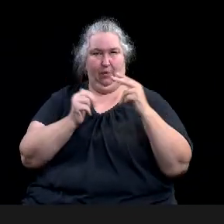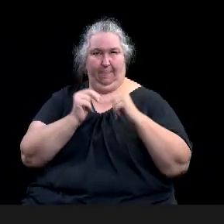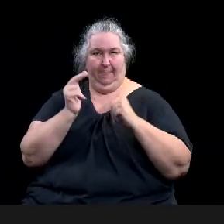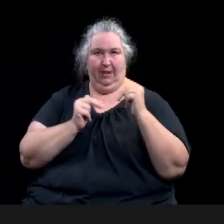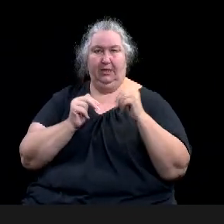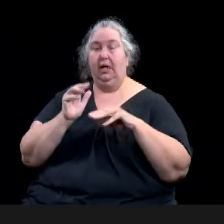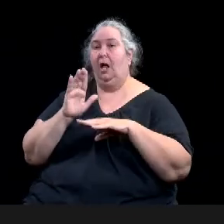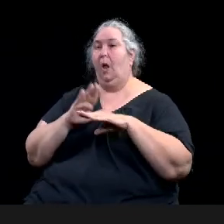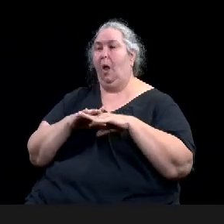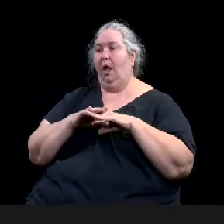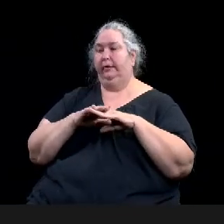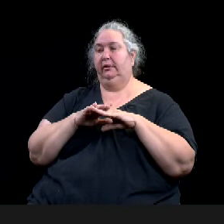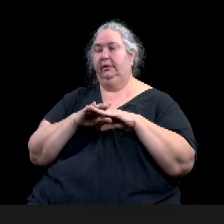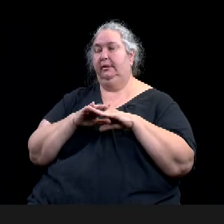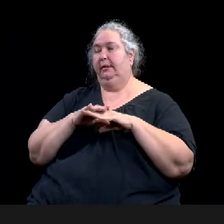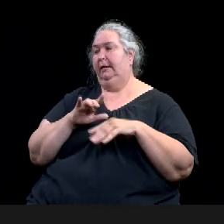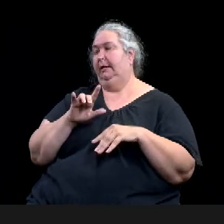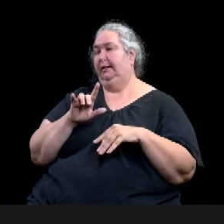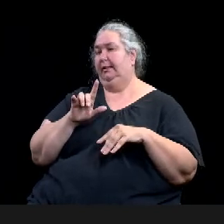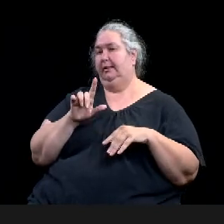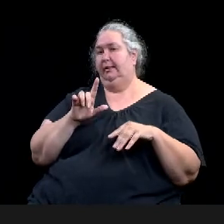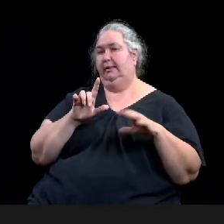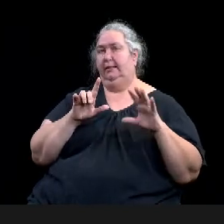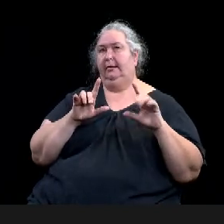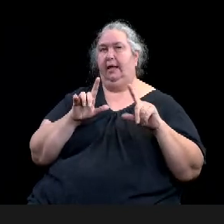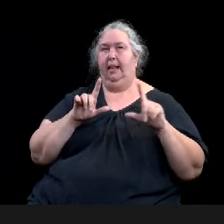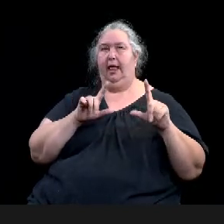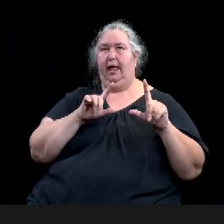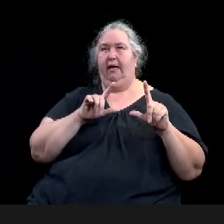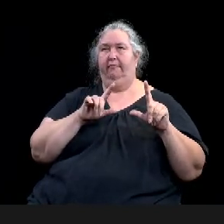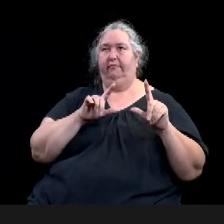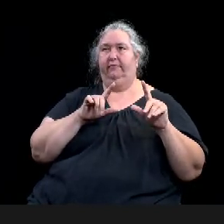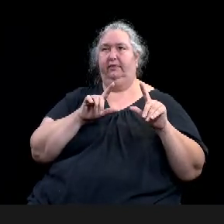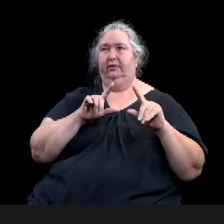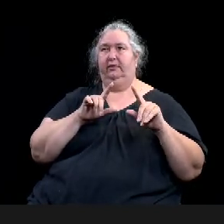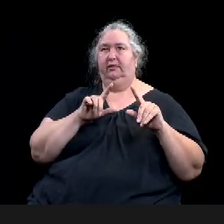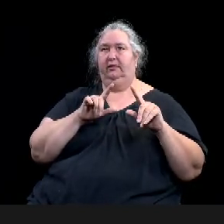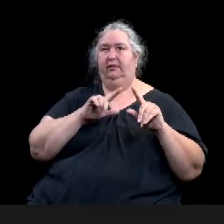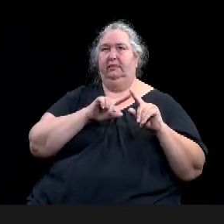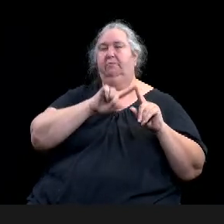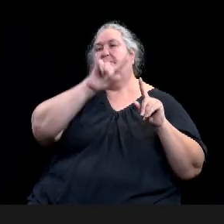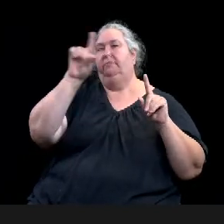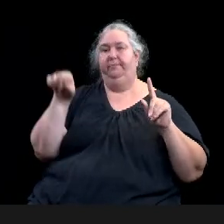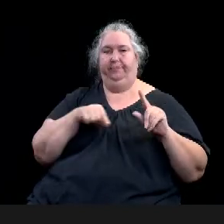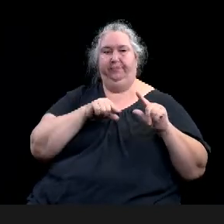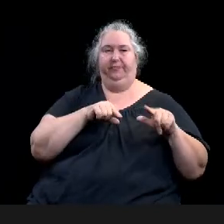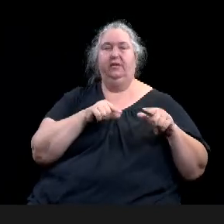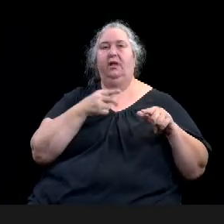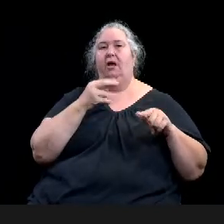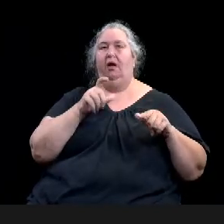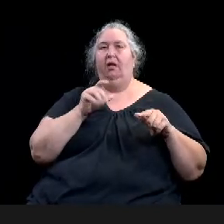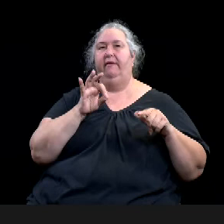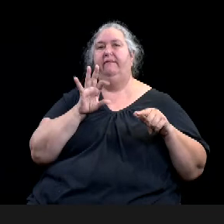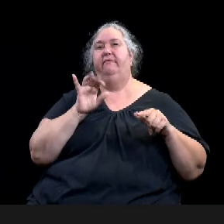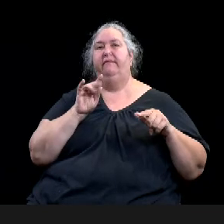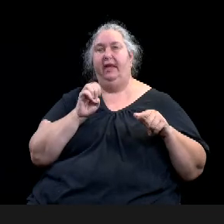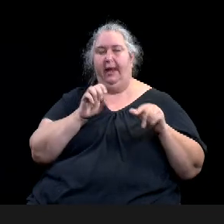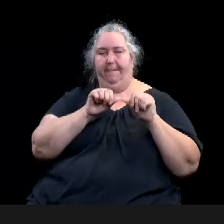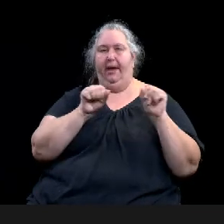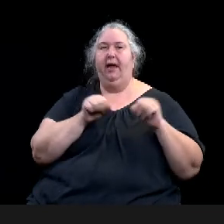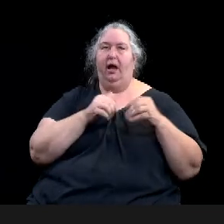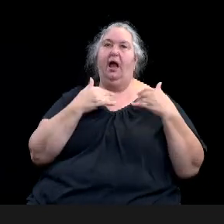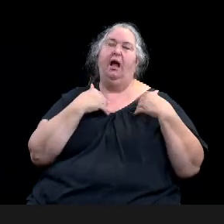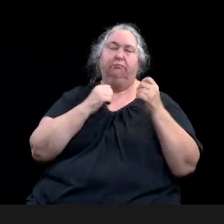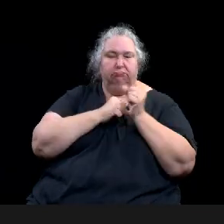that has some structural issues, building leaks, et cetera, foundational problems. The knock center is in